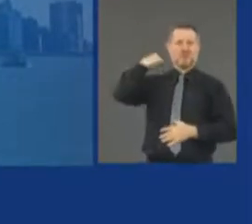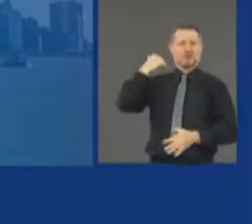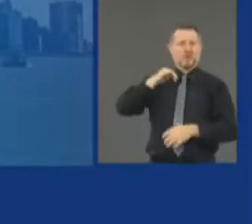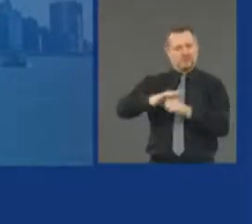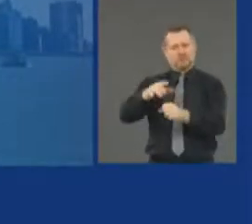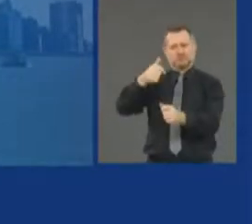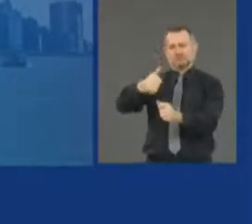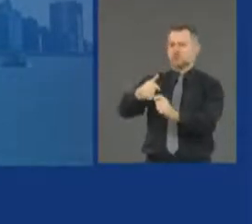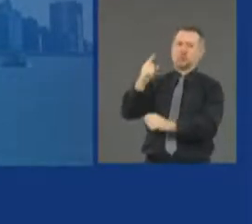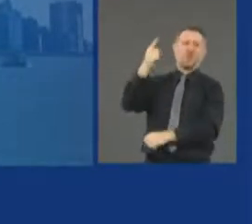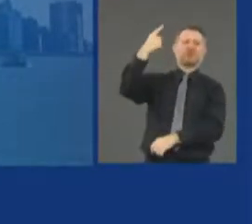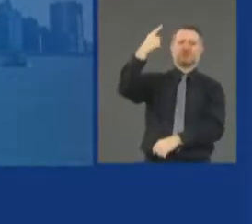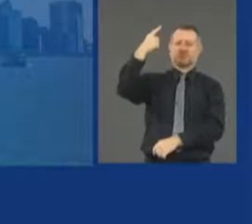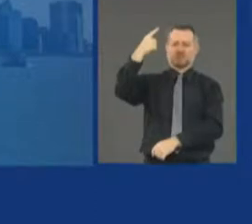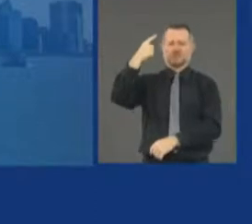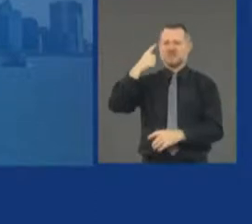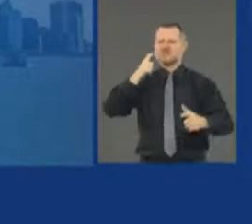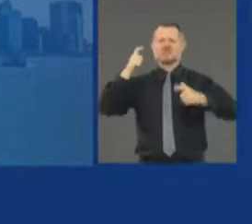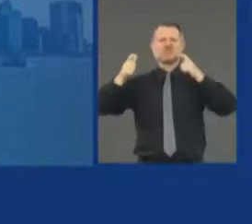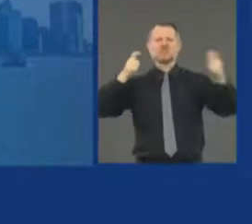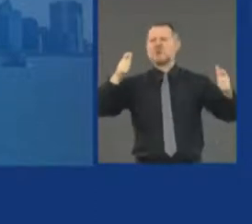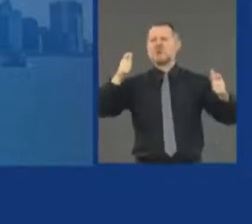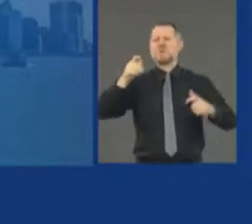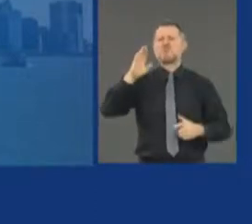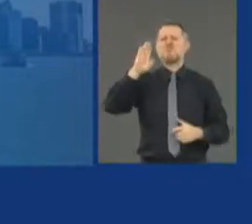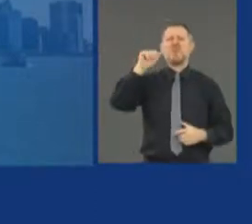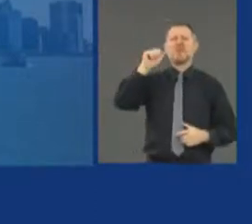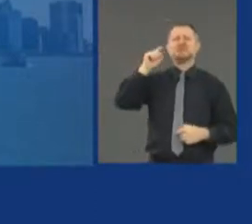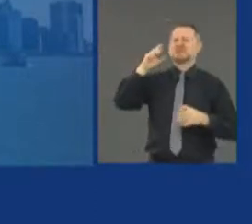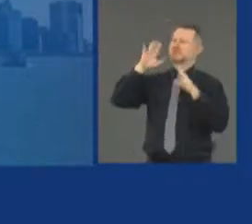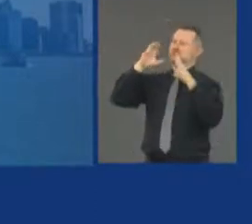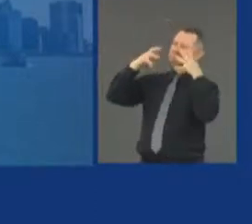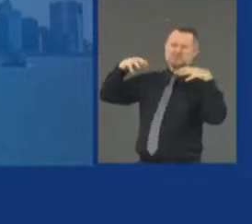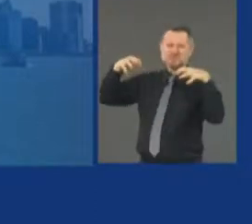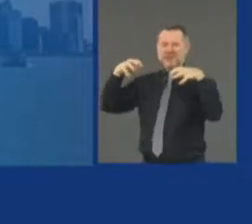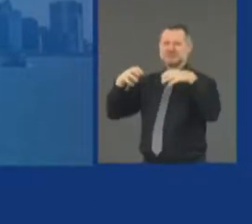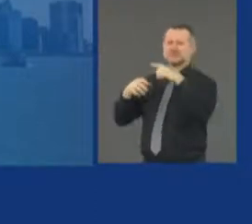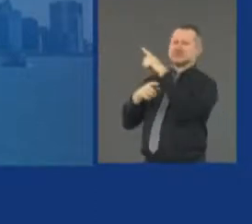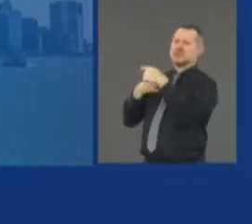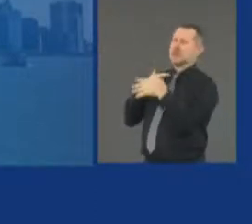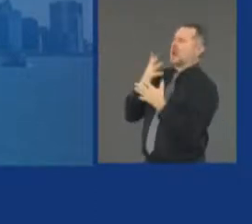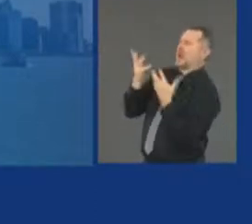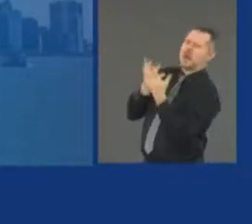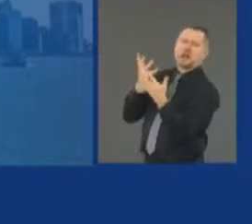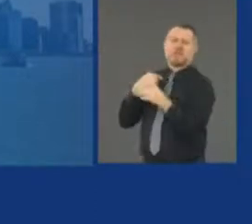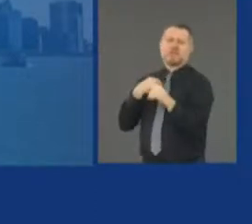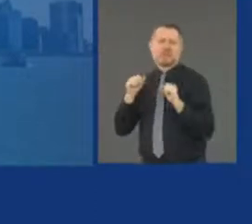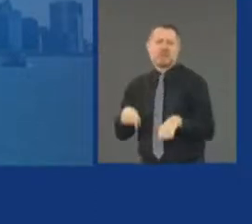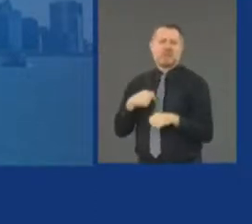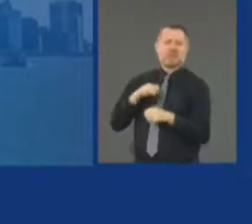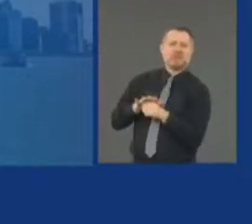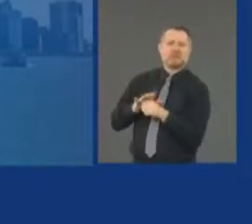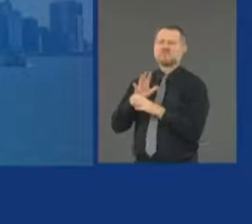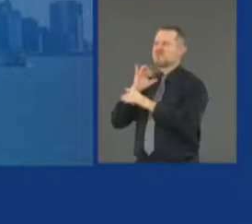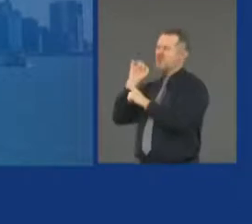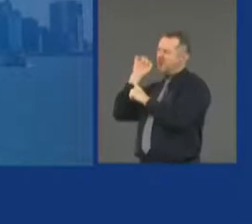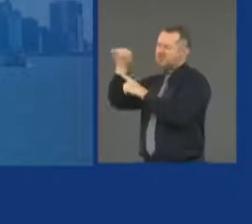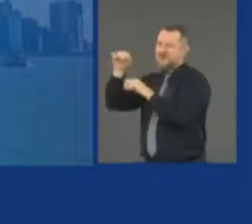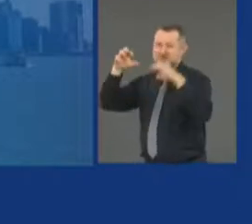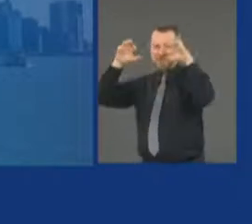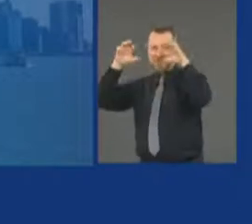was the beast that we didn't know if we could beat. But so far, we've beaten it. We have to stay smart